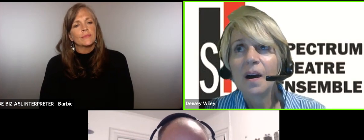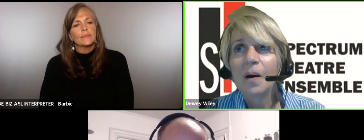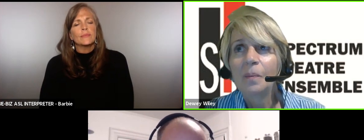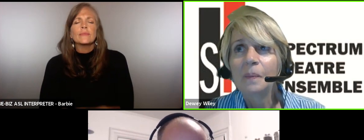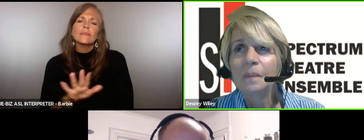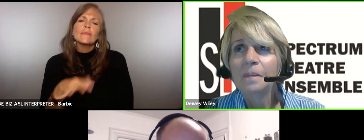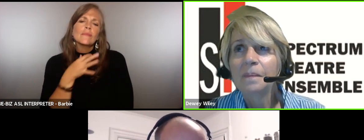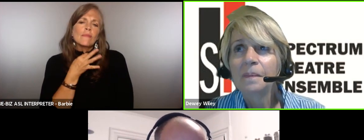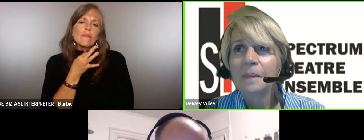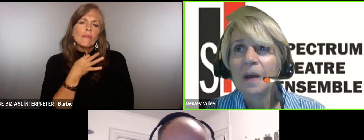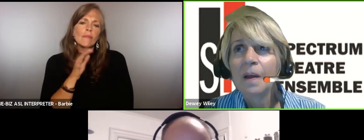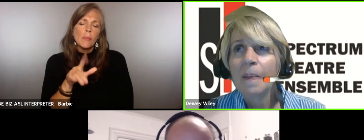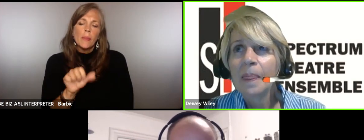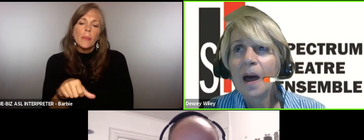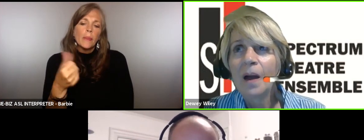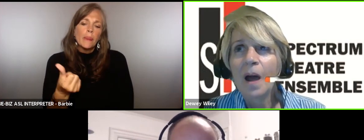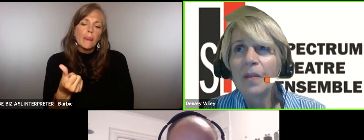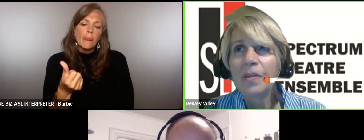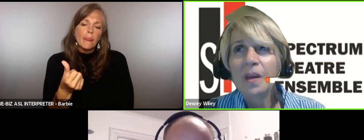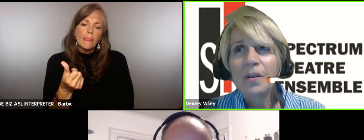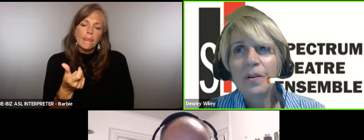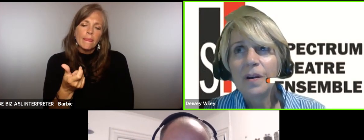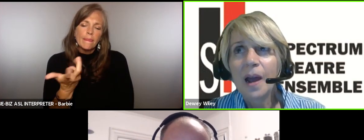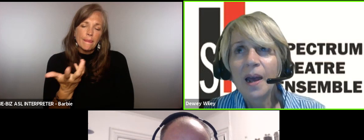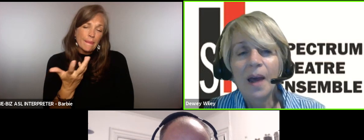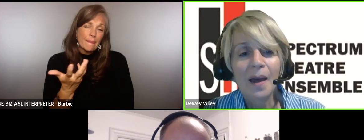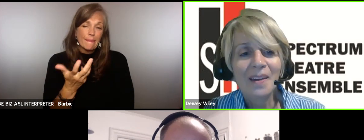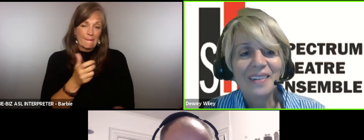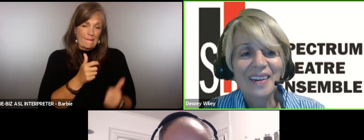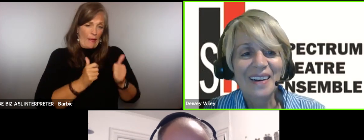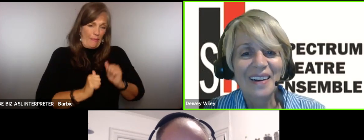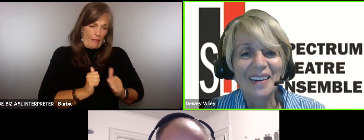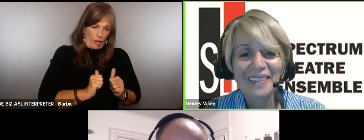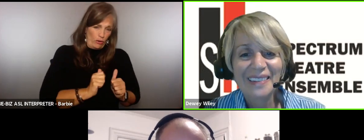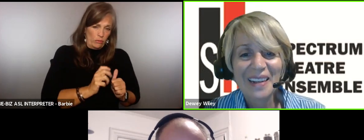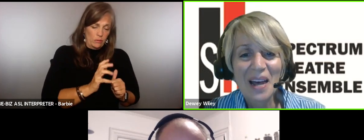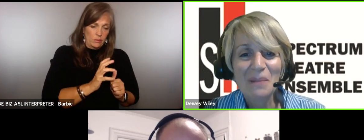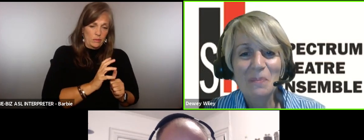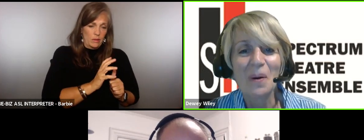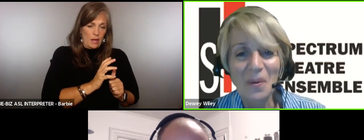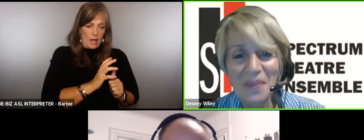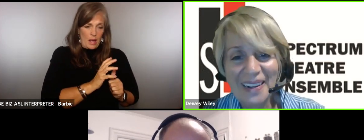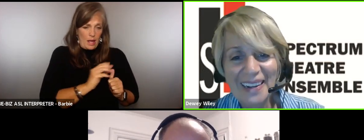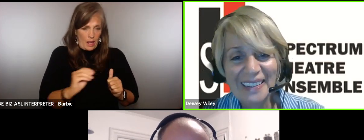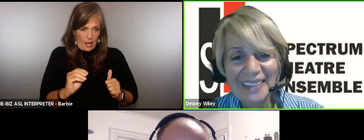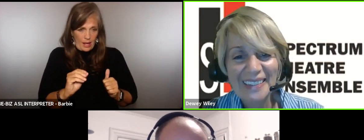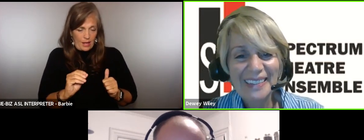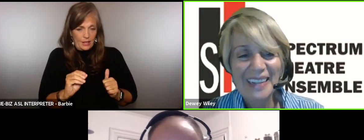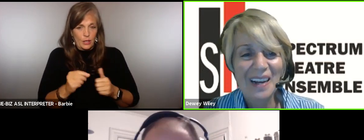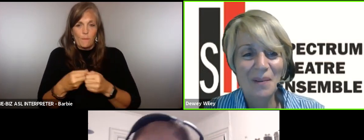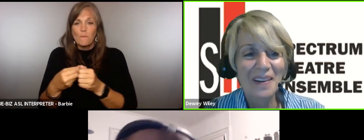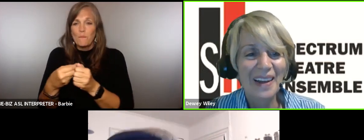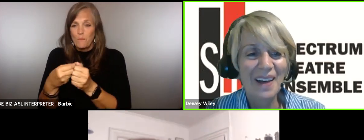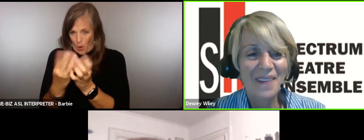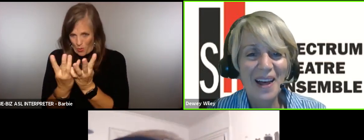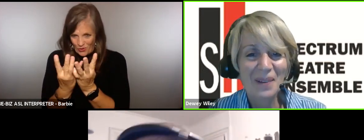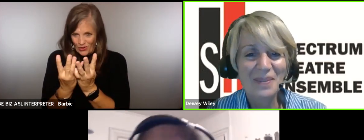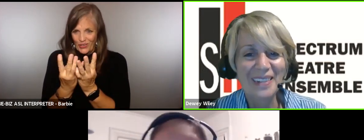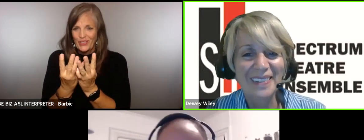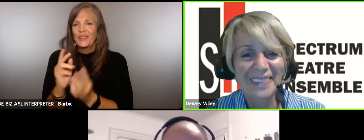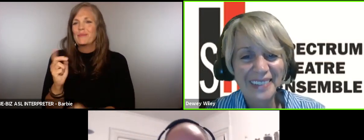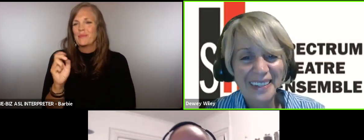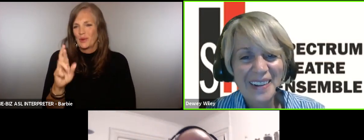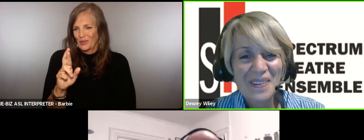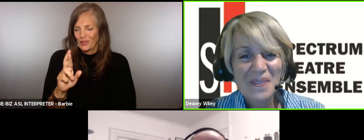think um a theater and uh and poker playing um have